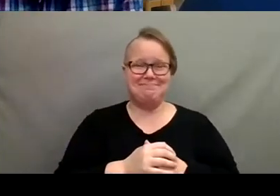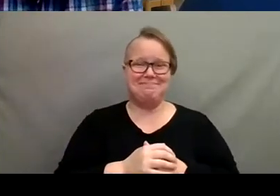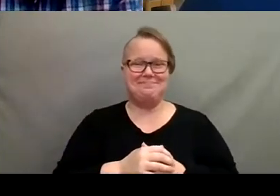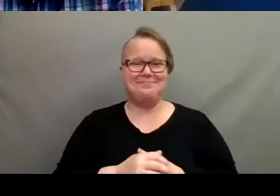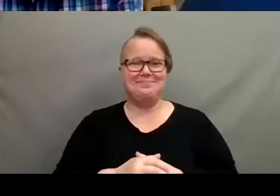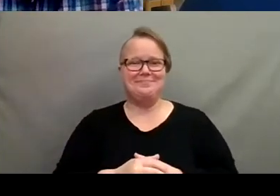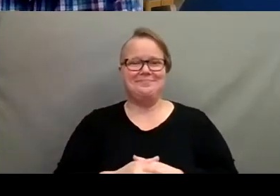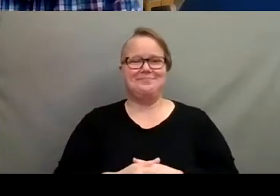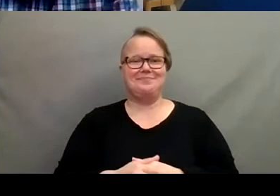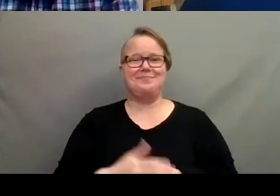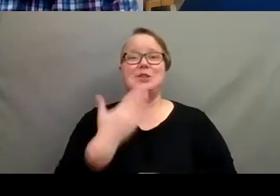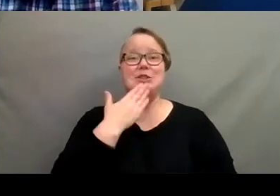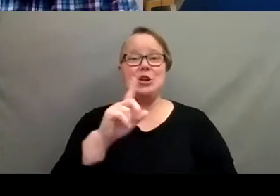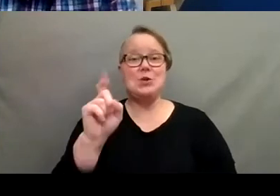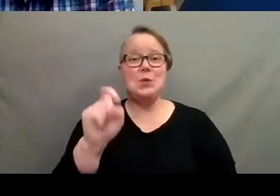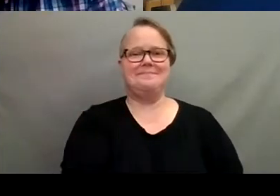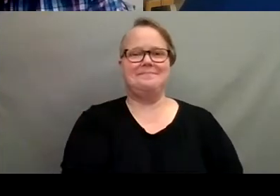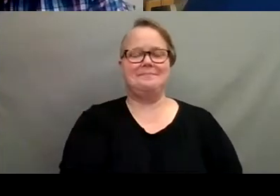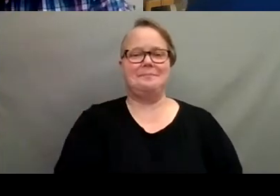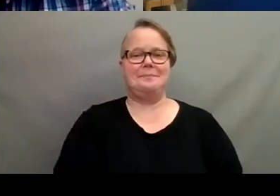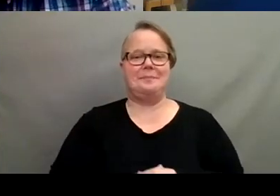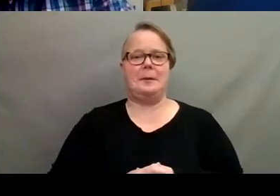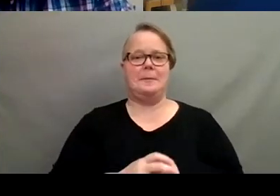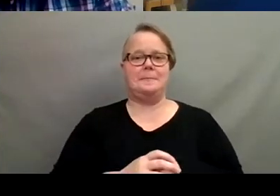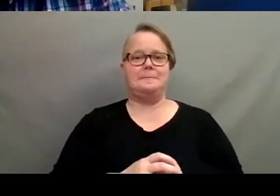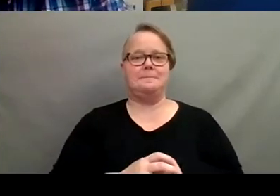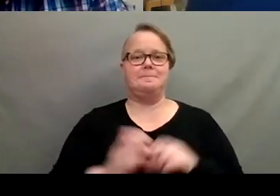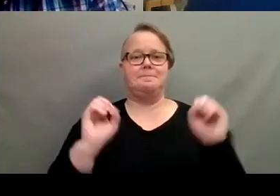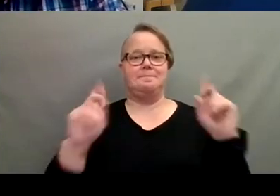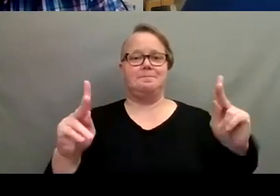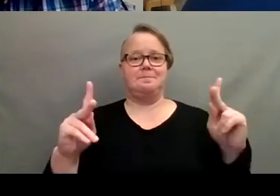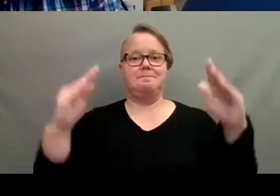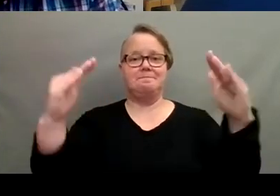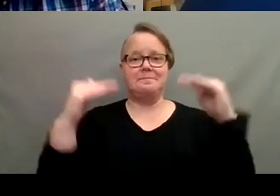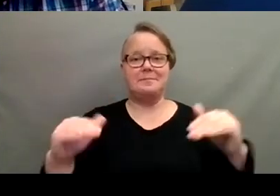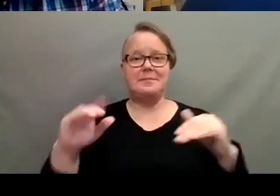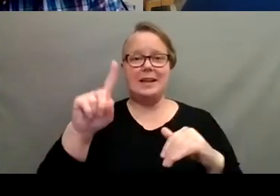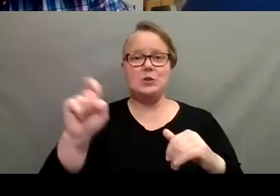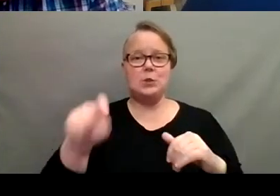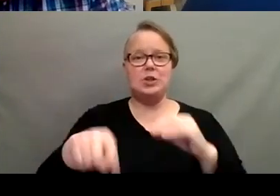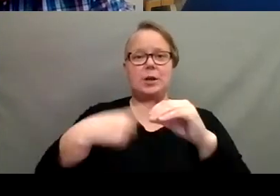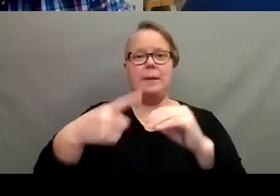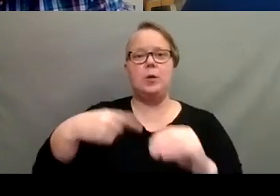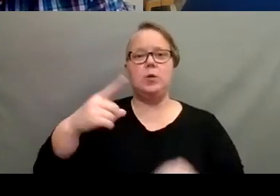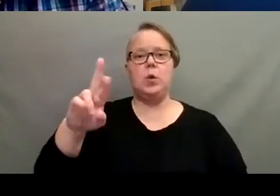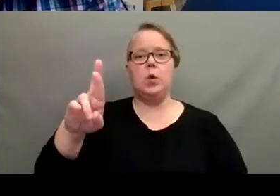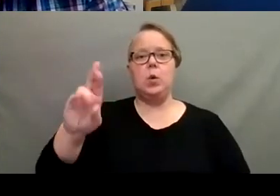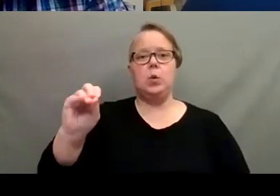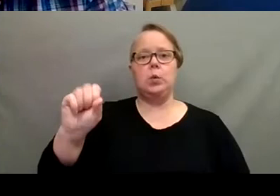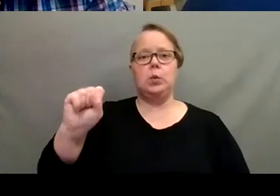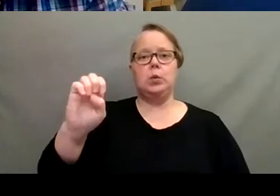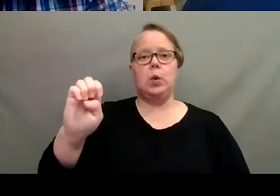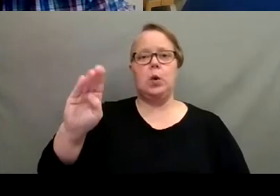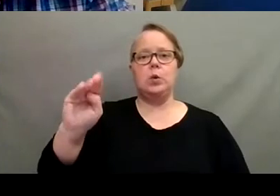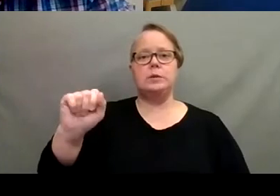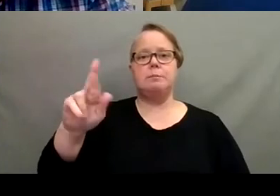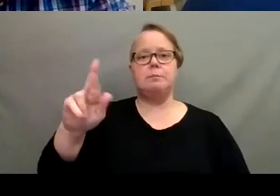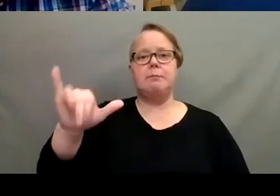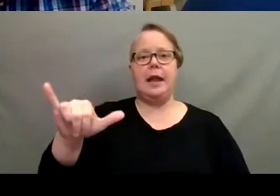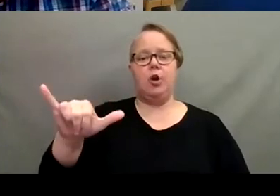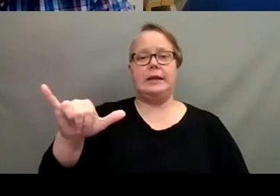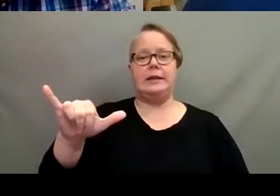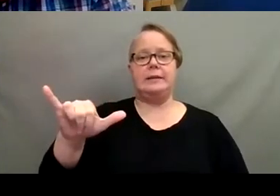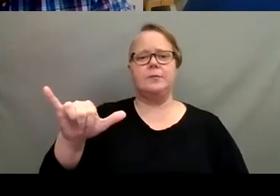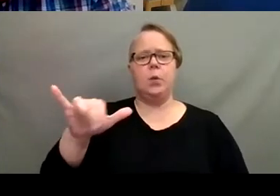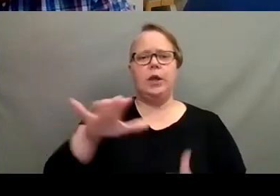Yeah. That's a good question though. I see that a lot. All right. Next question we have is about rosemary. Um, we've learned that you should